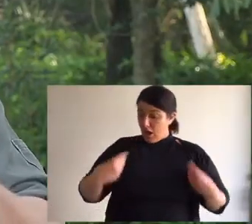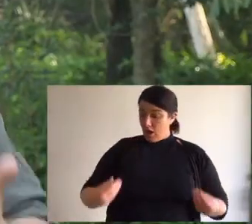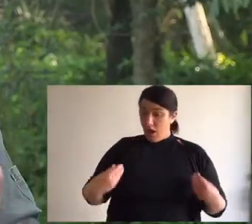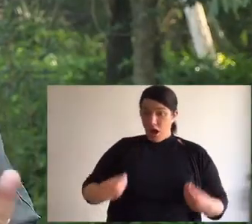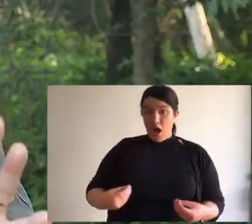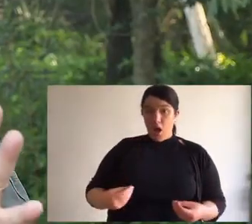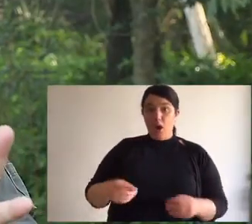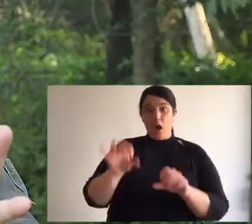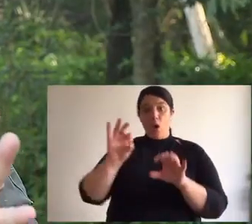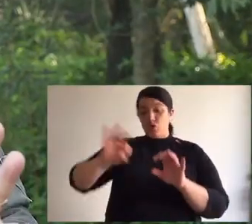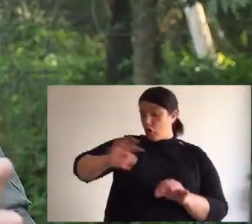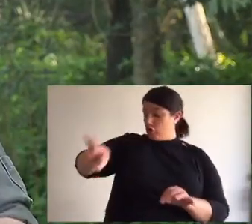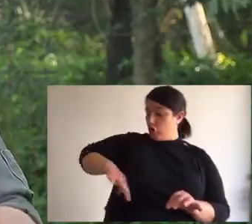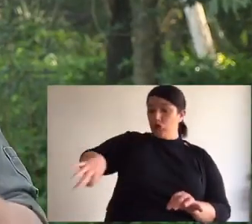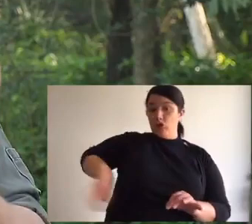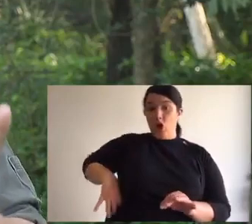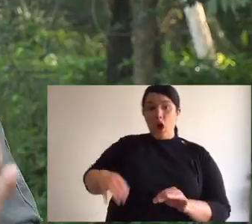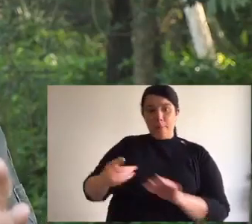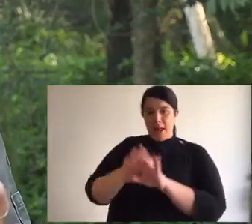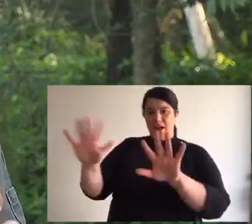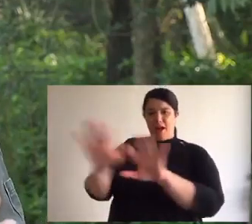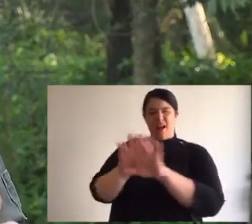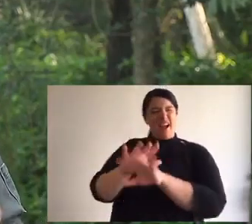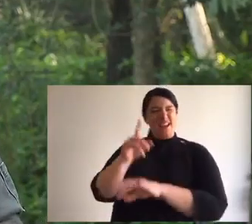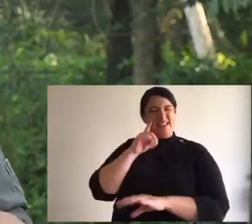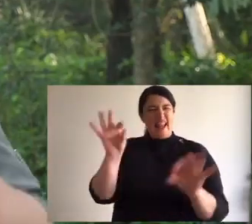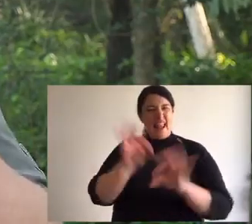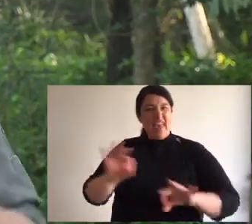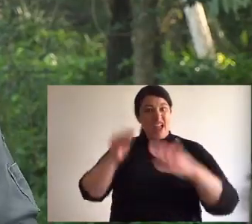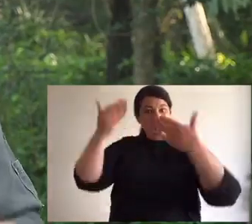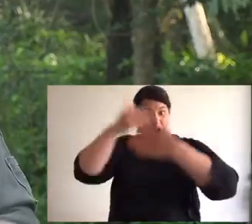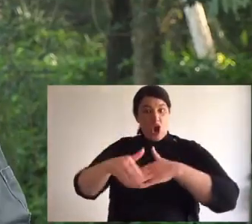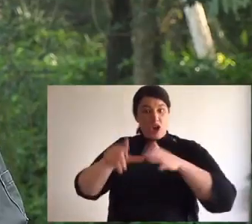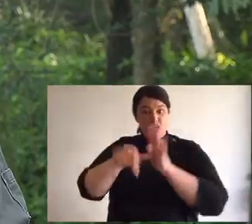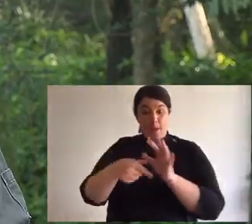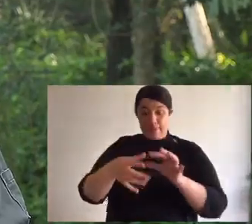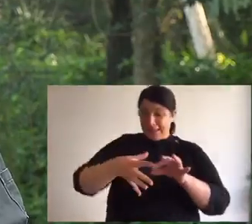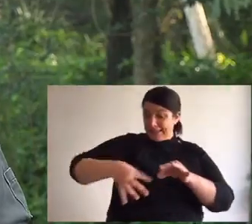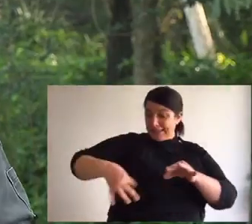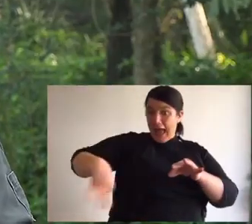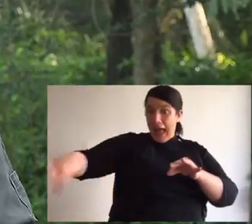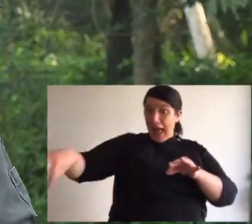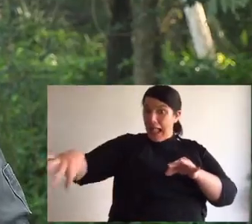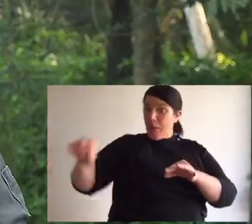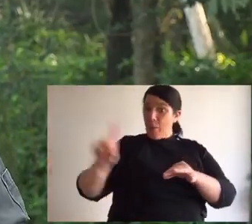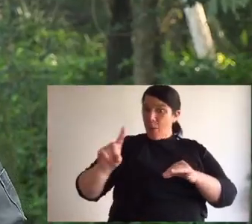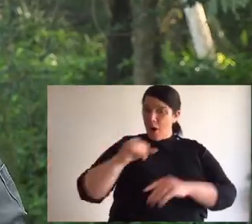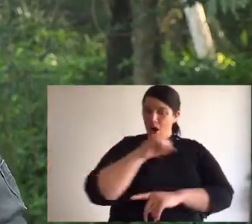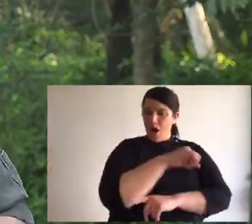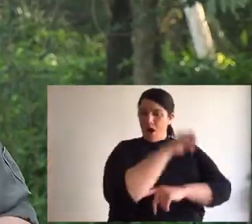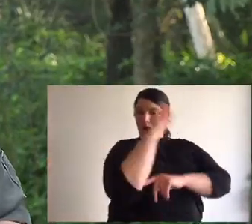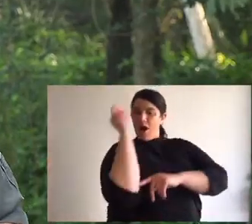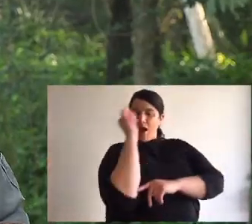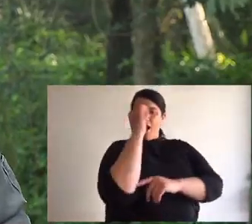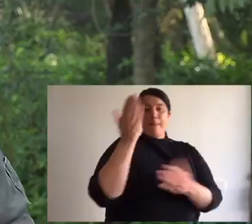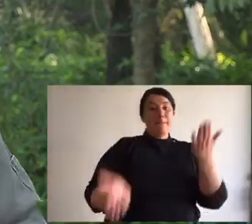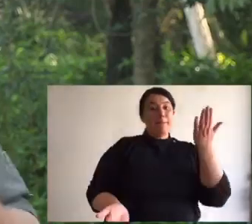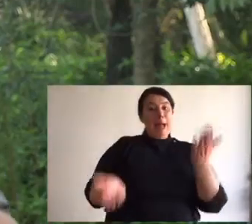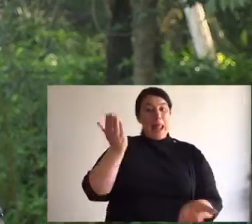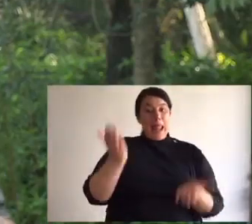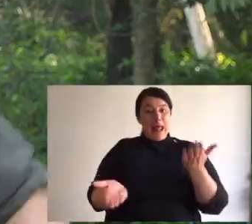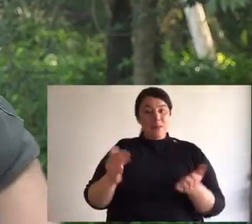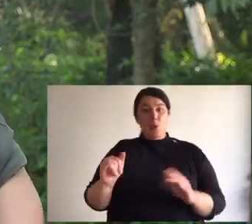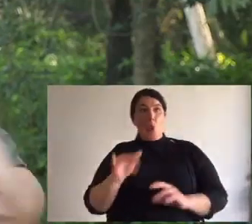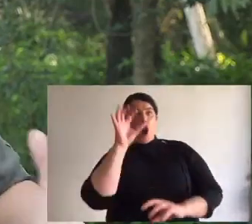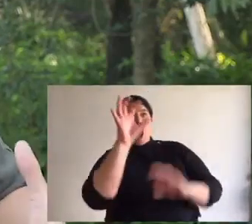And aside from its brown coat, it's disrupted with white dots and that's disruptive camouflage. Now it has a long tail that's used for counterbalance.